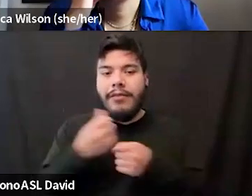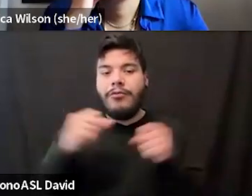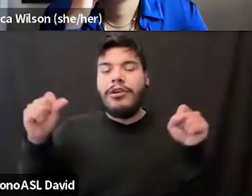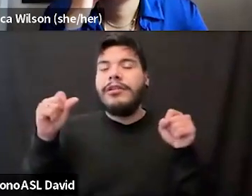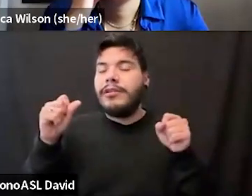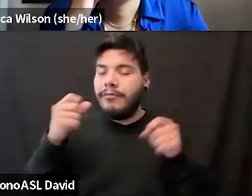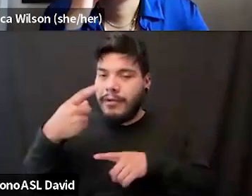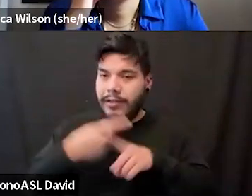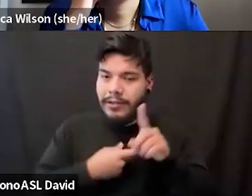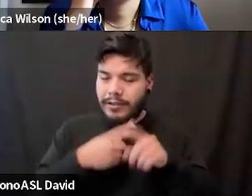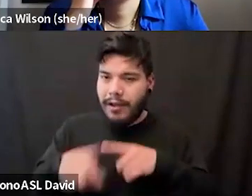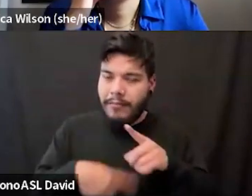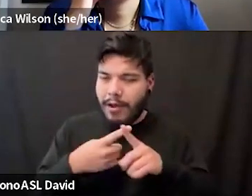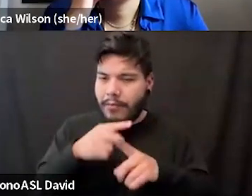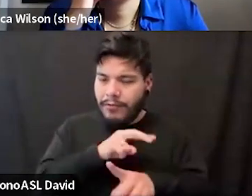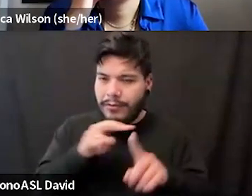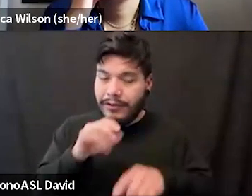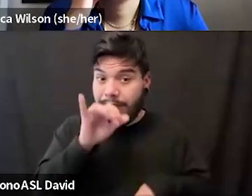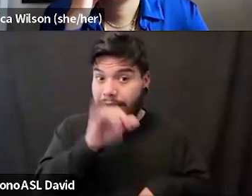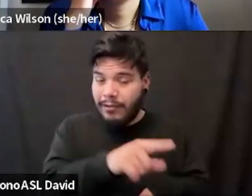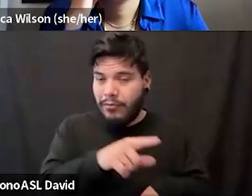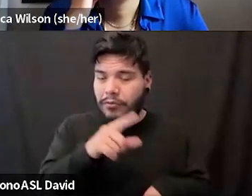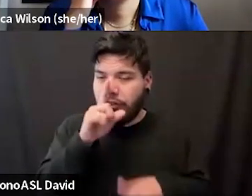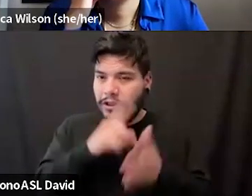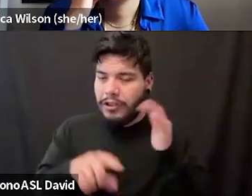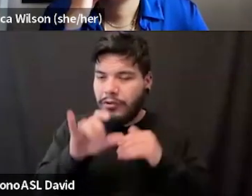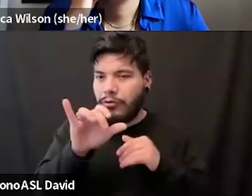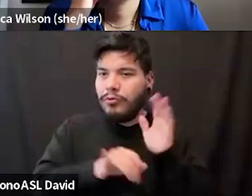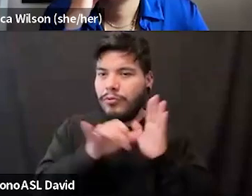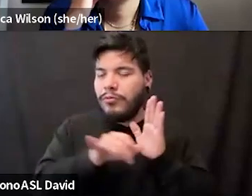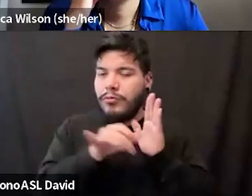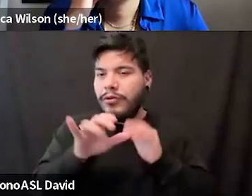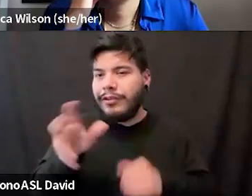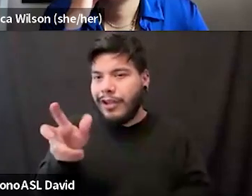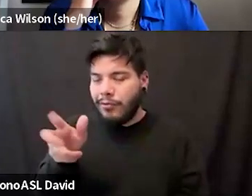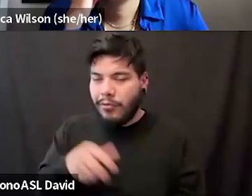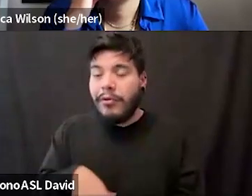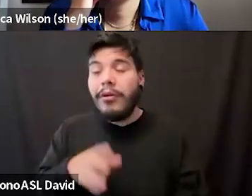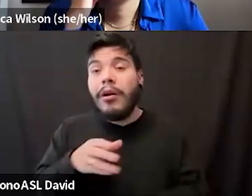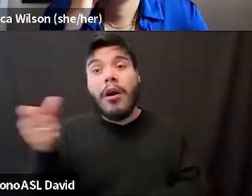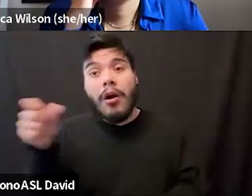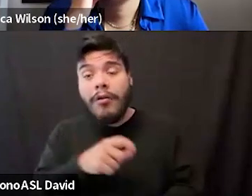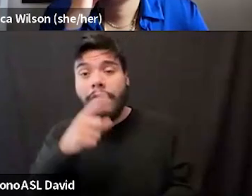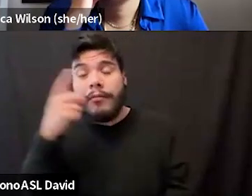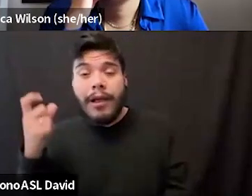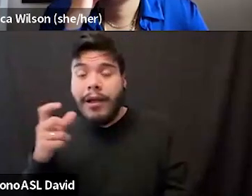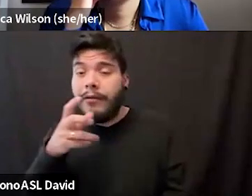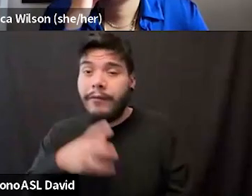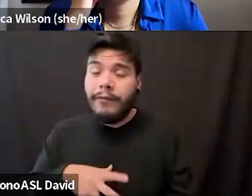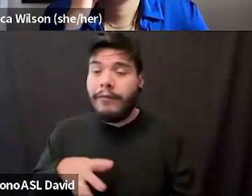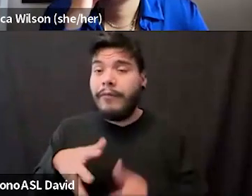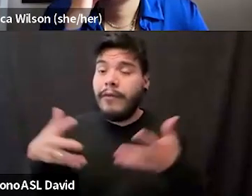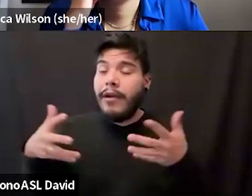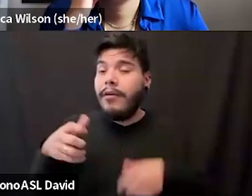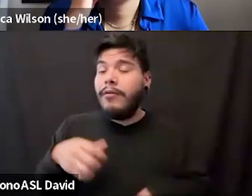by looking up that video on our YouTube channel. You can see other black women and femmes talking about their experience, their lived experience